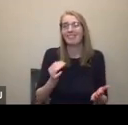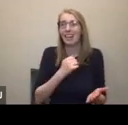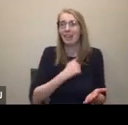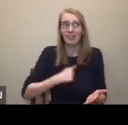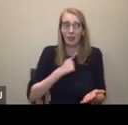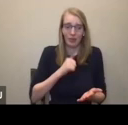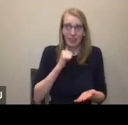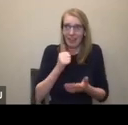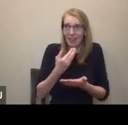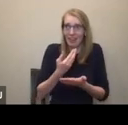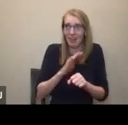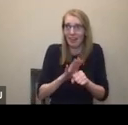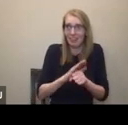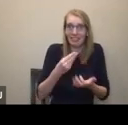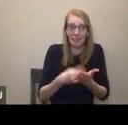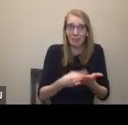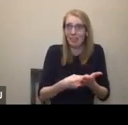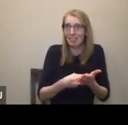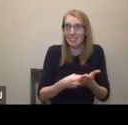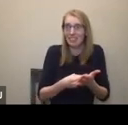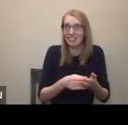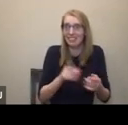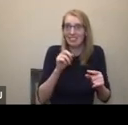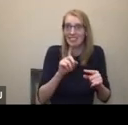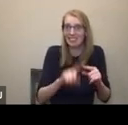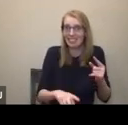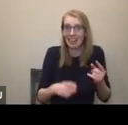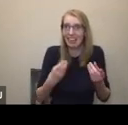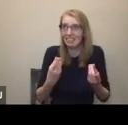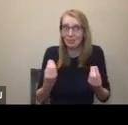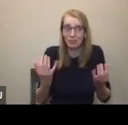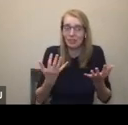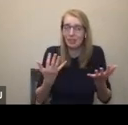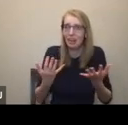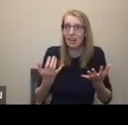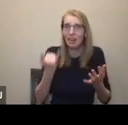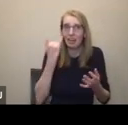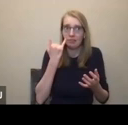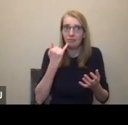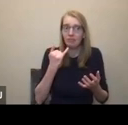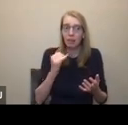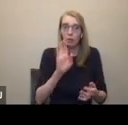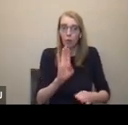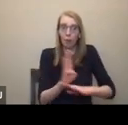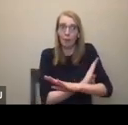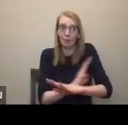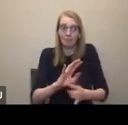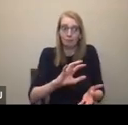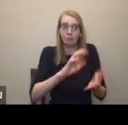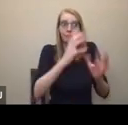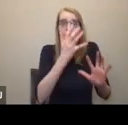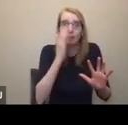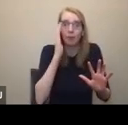So if it's an intolerable financial cost, or if it causes a serious disruption to the business itself. So if you had to close your doors for a year to